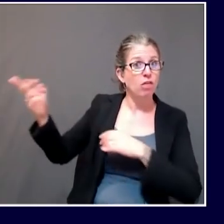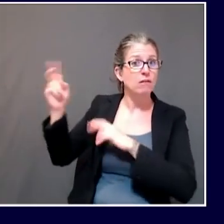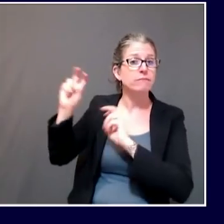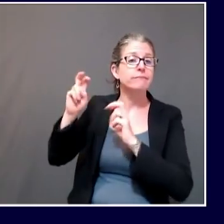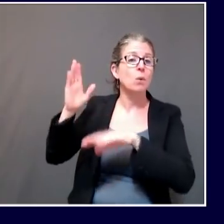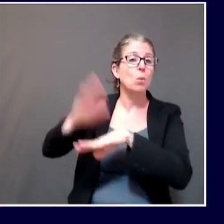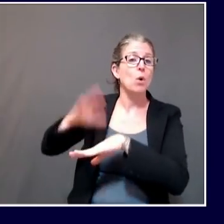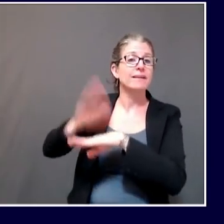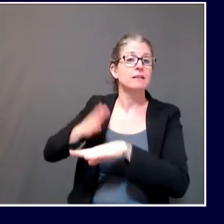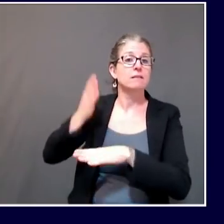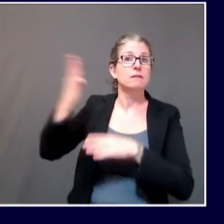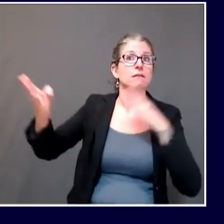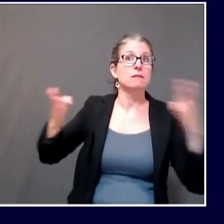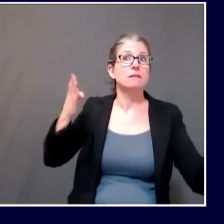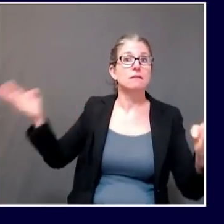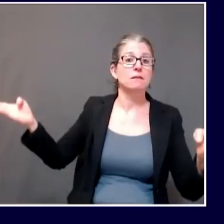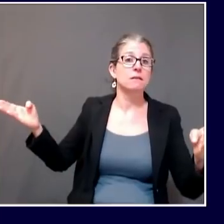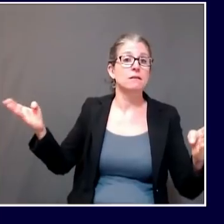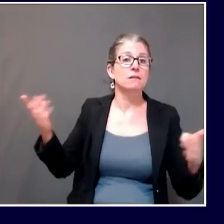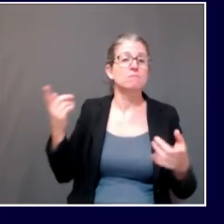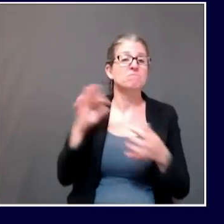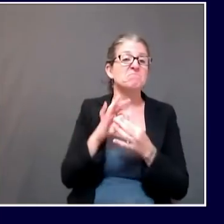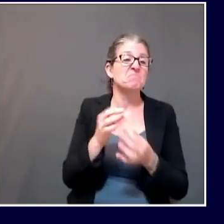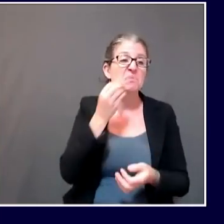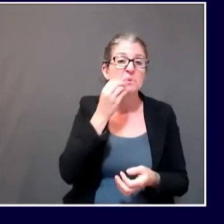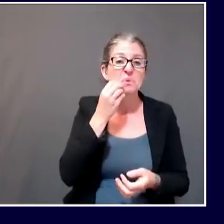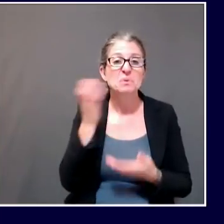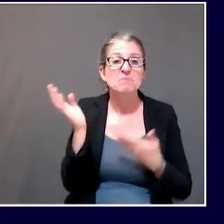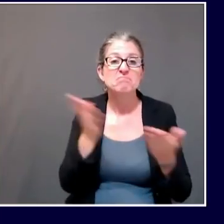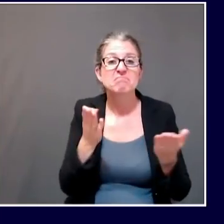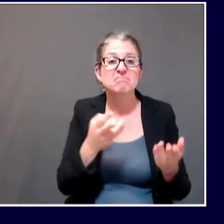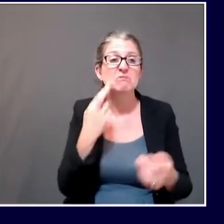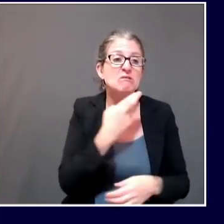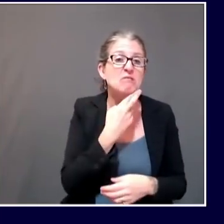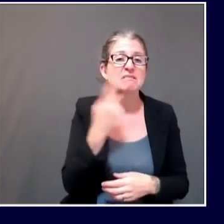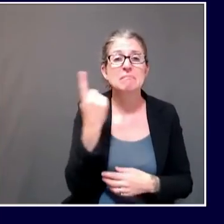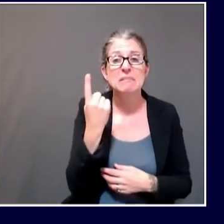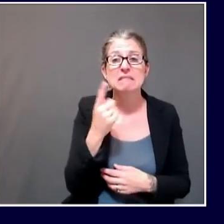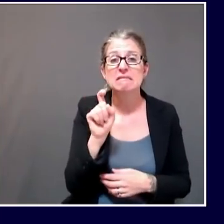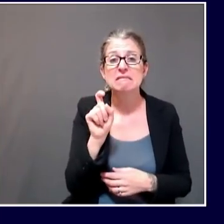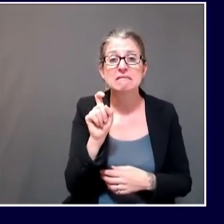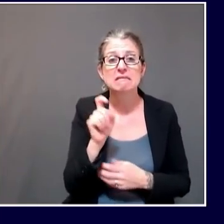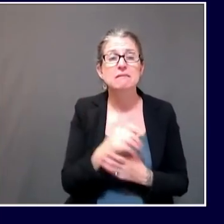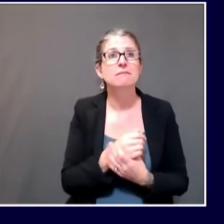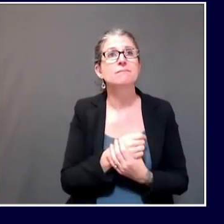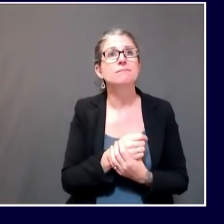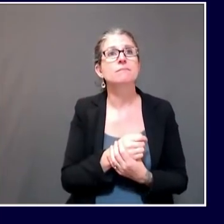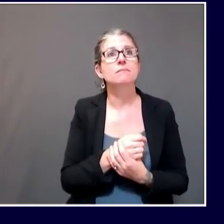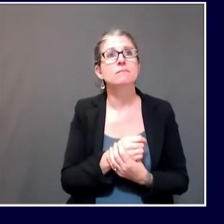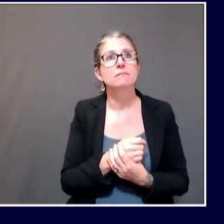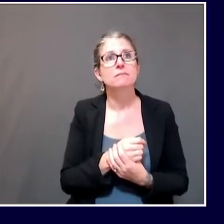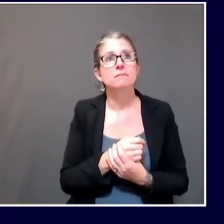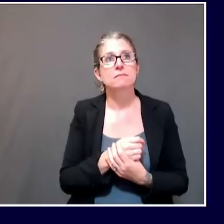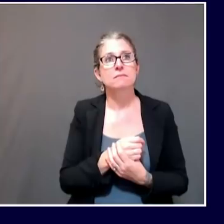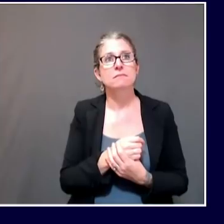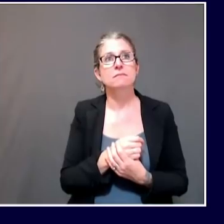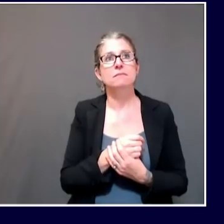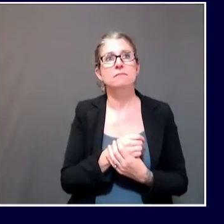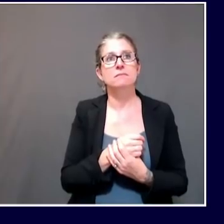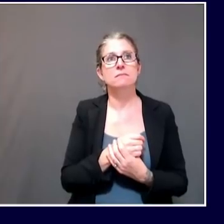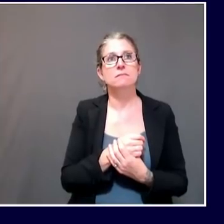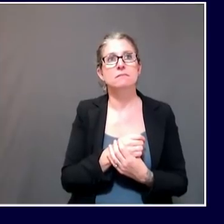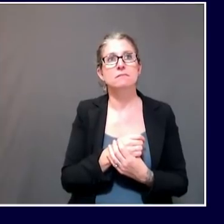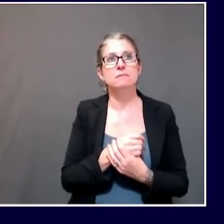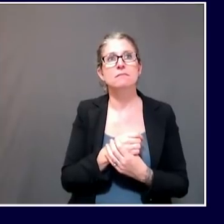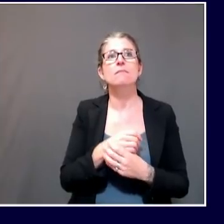the answer is no, other than the imminent health hazard and then licensure suspension and then